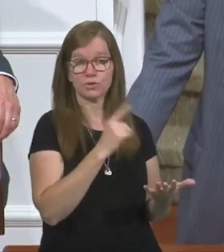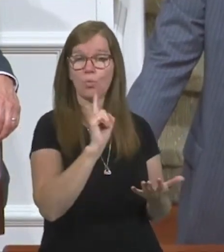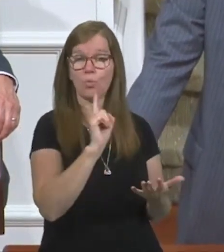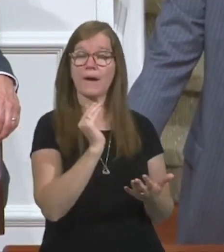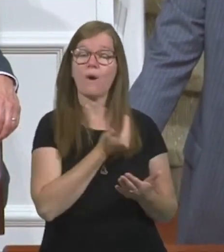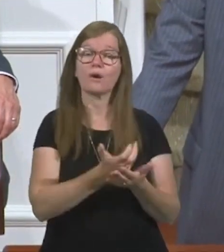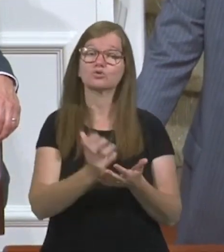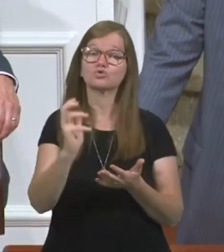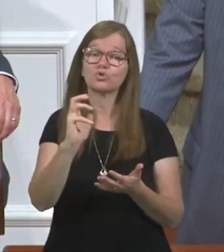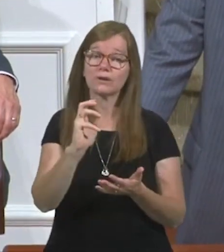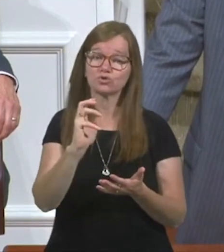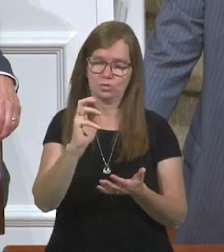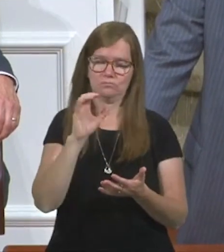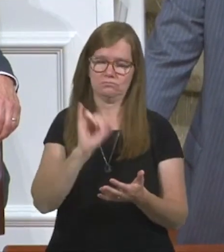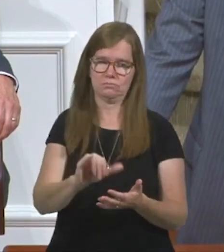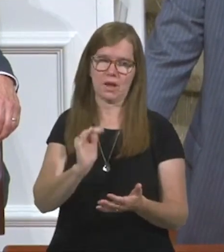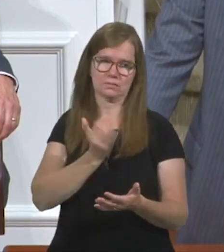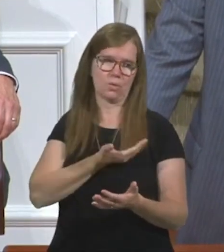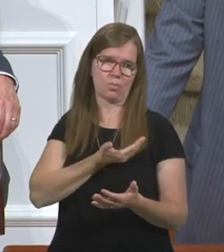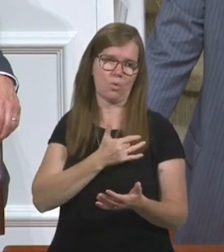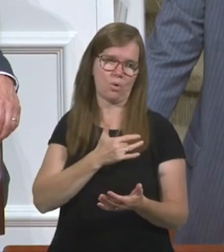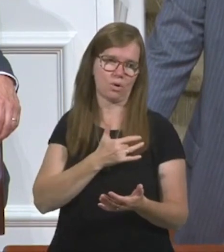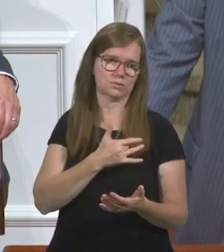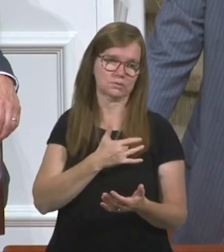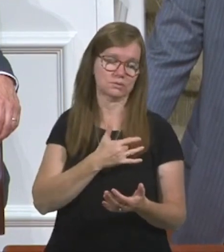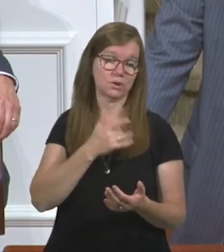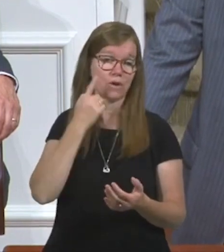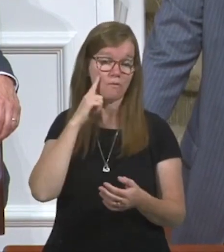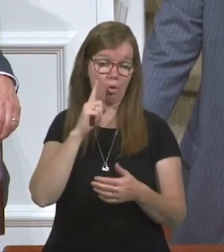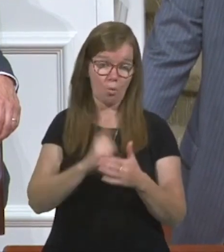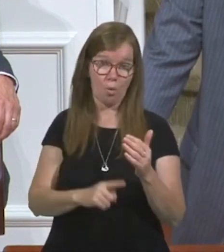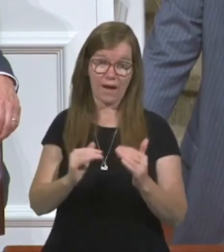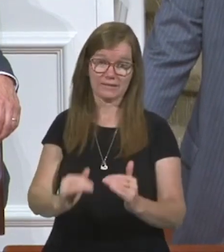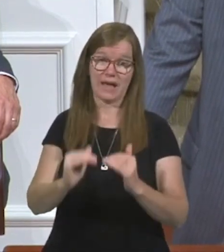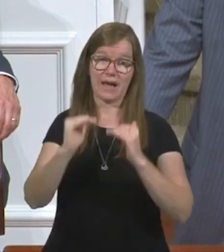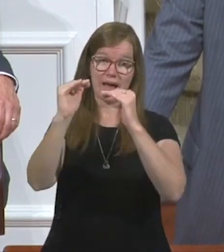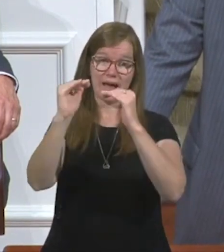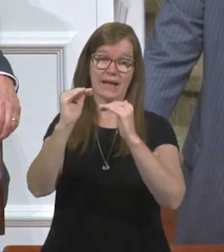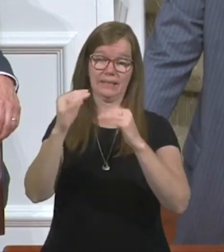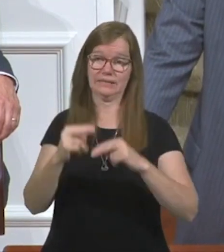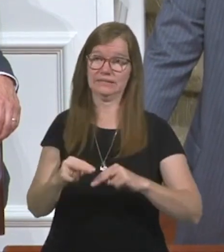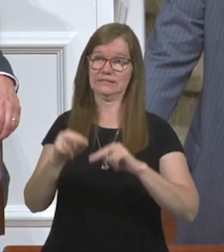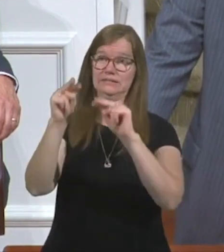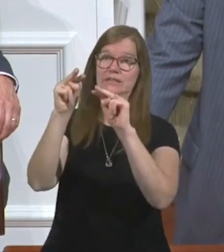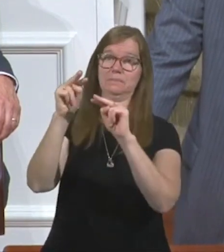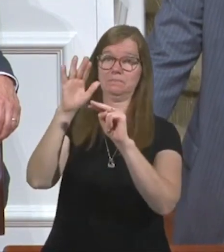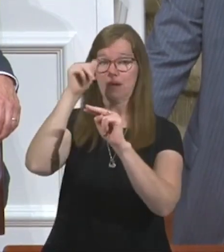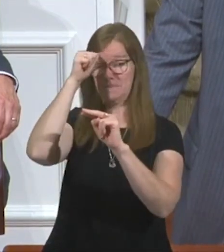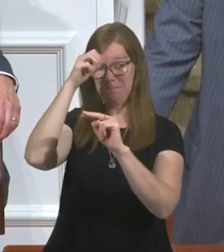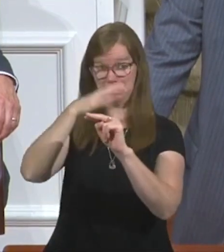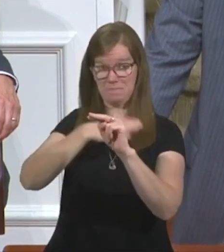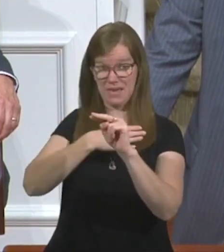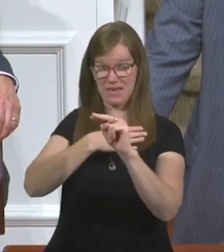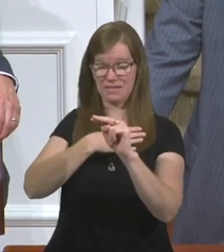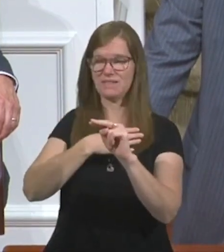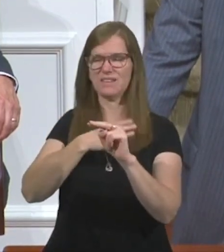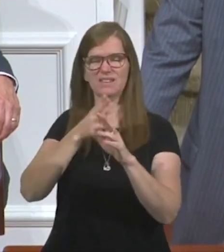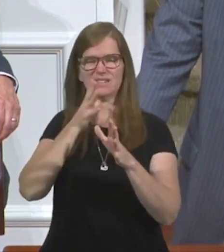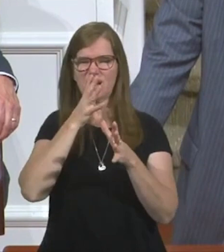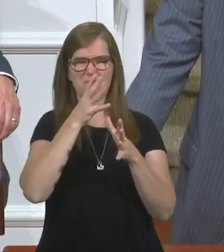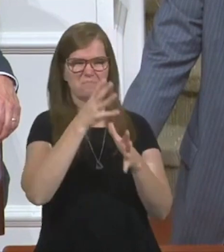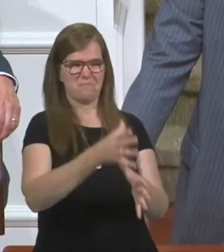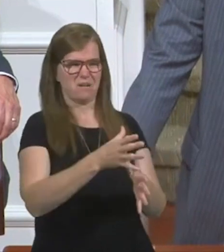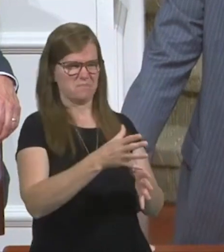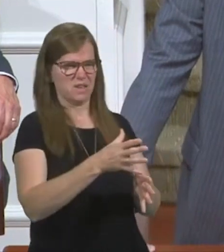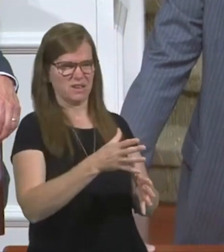is, there are. For that which is highly esteemed among men is an abomination in the sight of